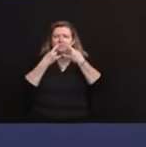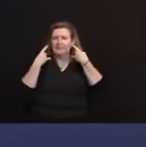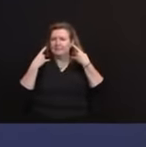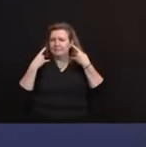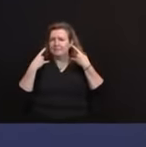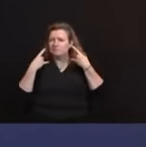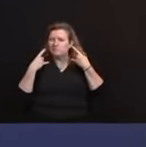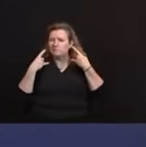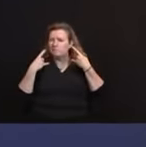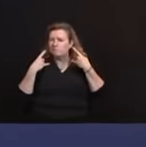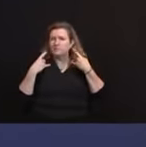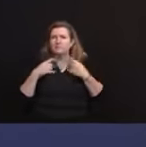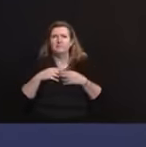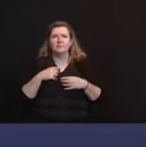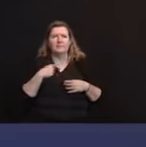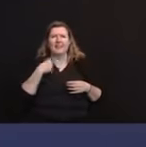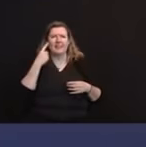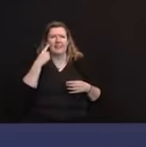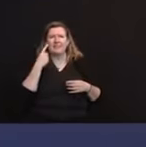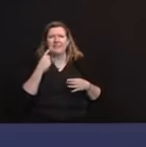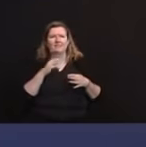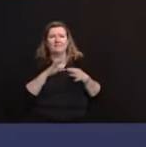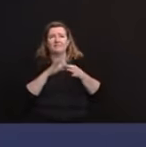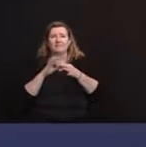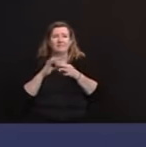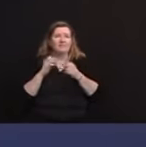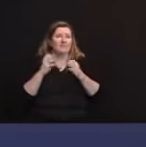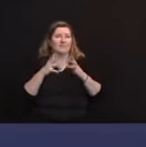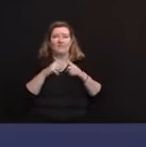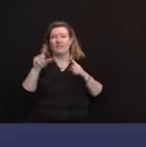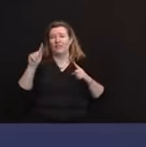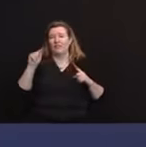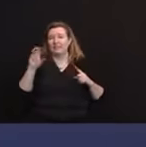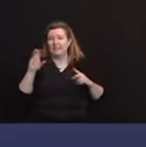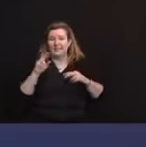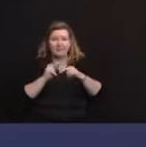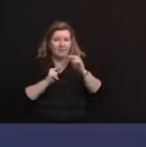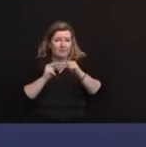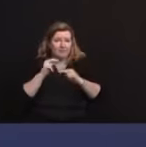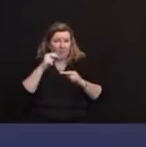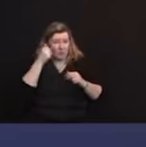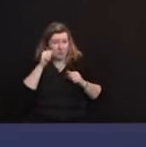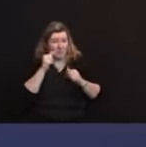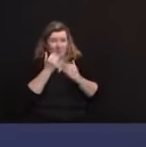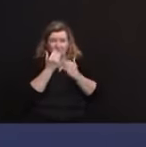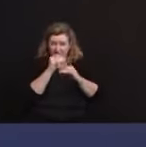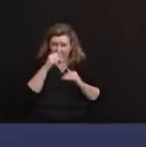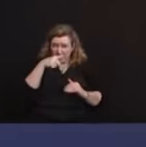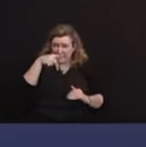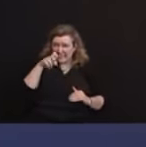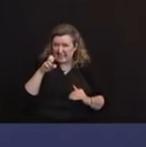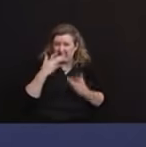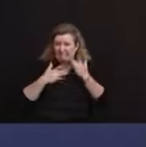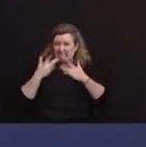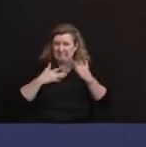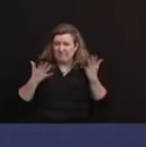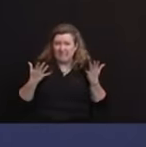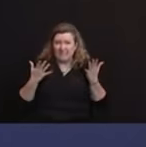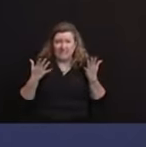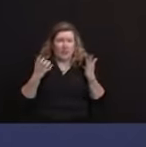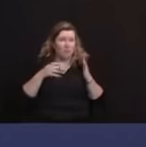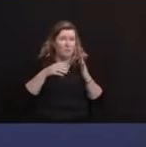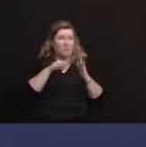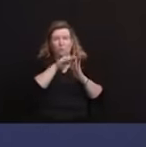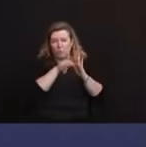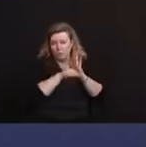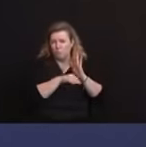and I think this was a case with a lot of long-term care facilities, there was a very limited supply of PPE and there needed to be a protocol that was pursued. So